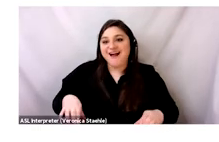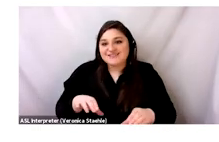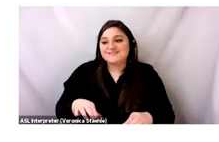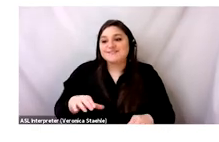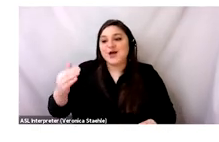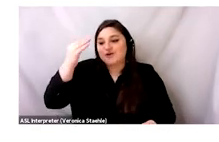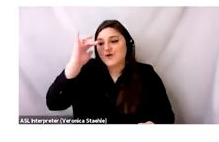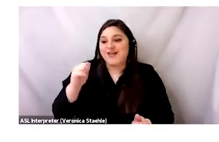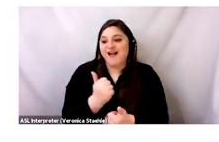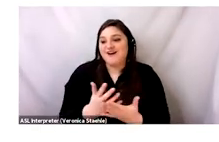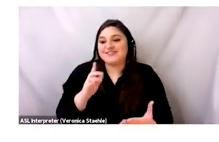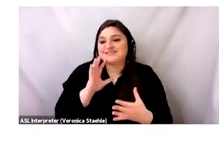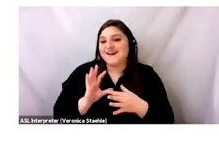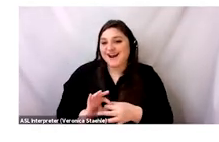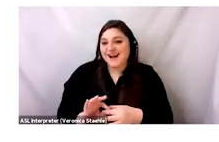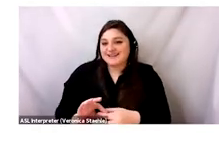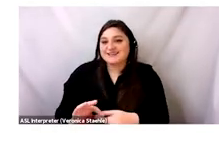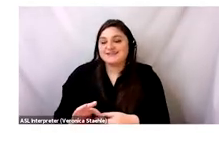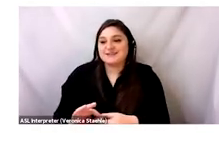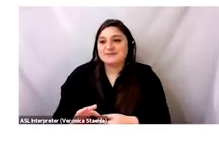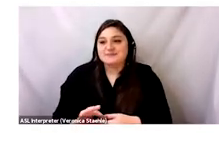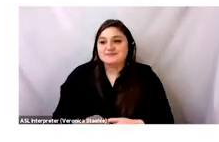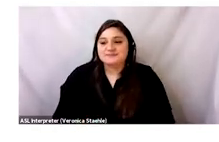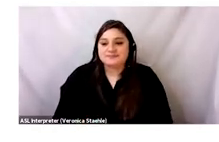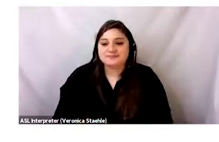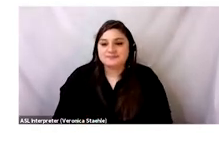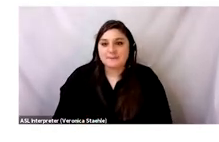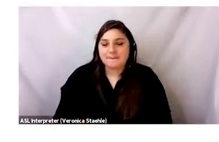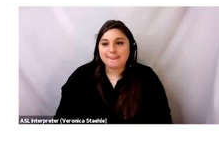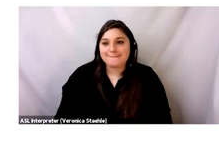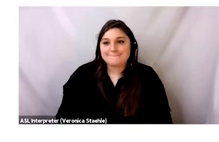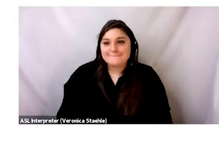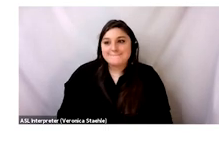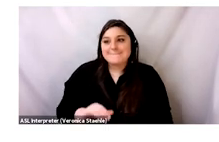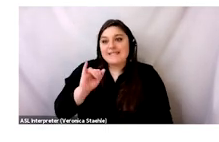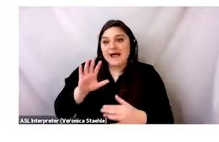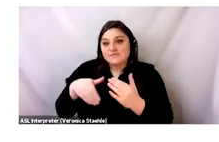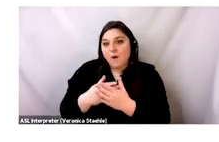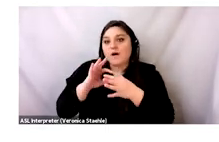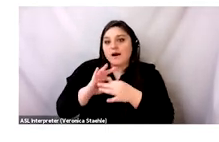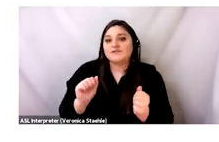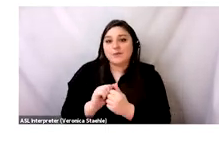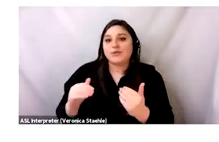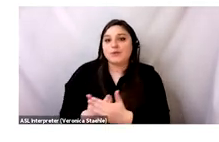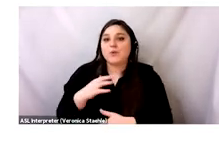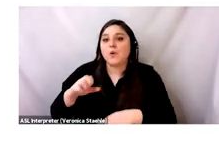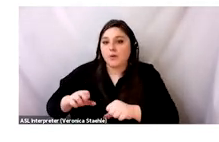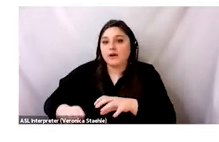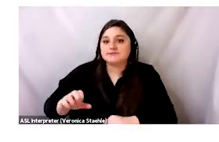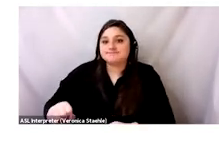know that all of these things is connected, is connected to colonialism, is connected to, to, you know, neocolonialism and everything else.